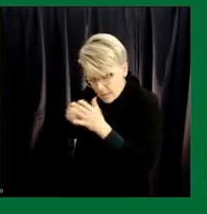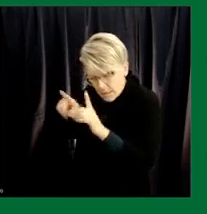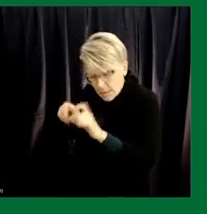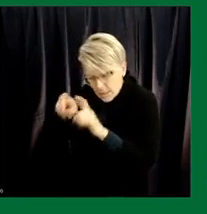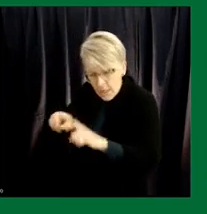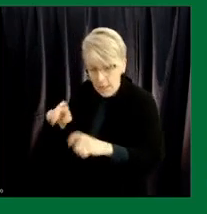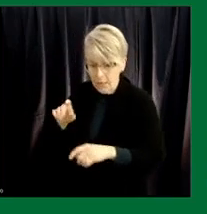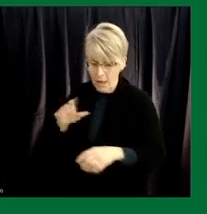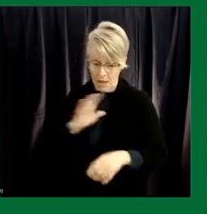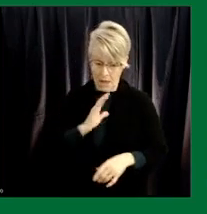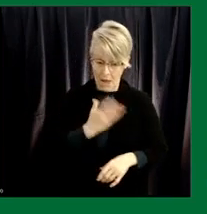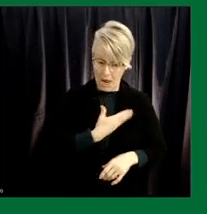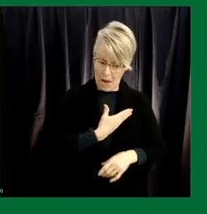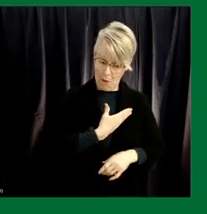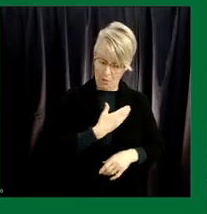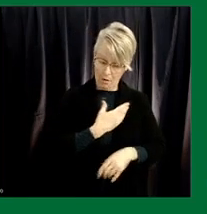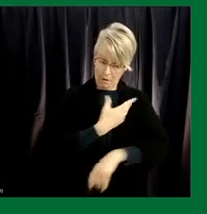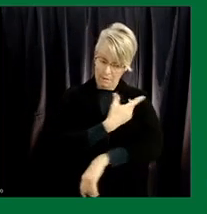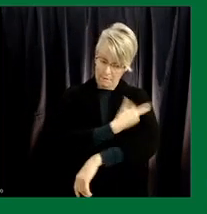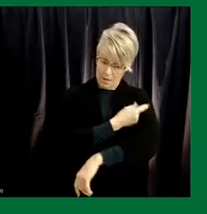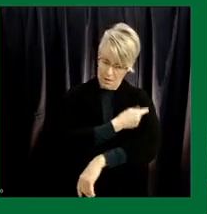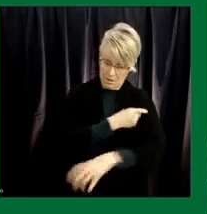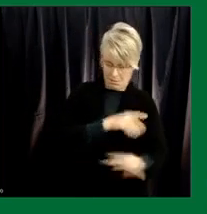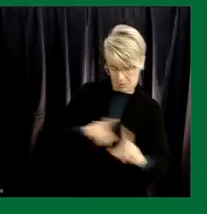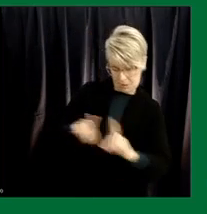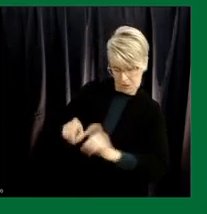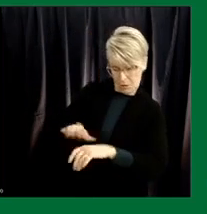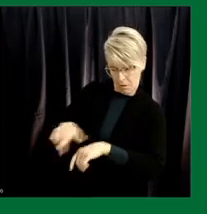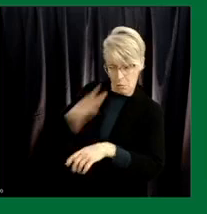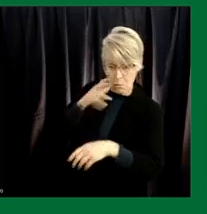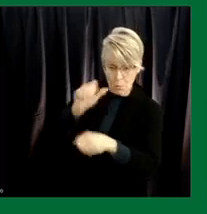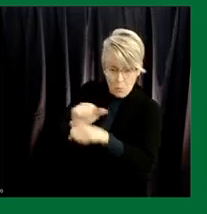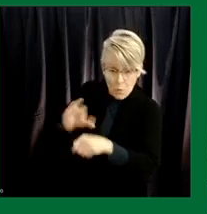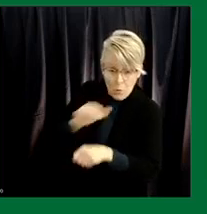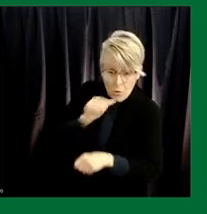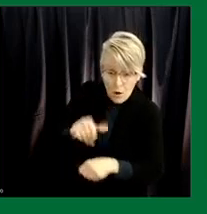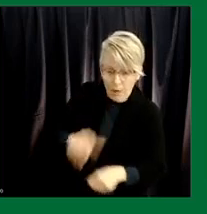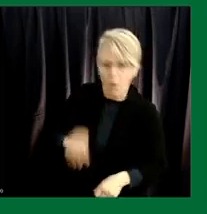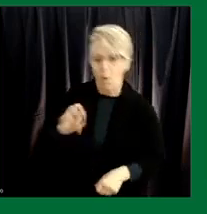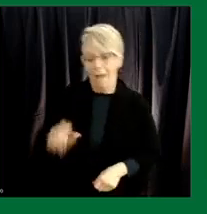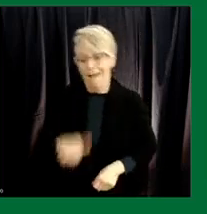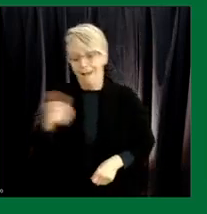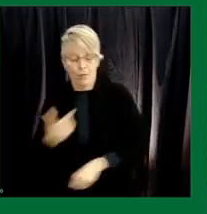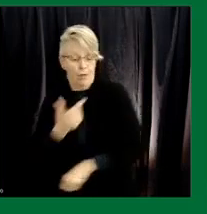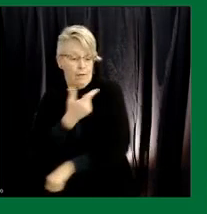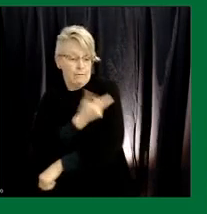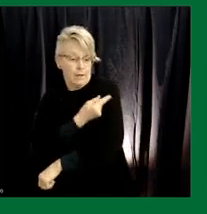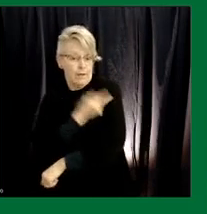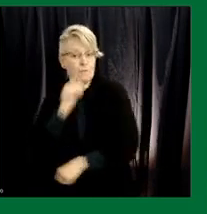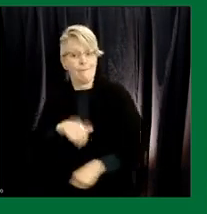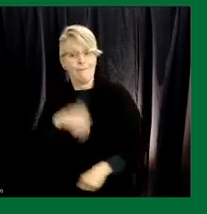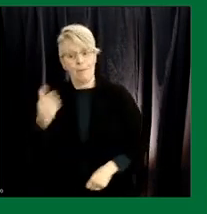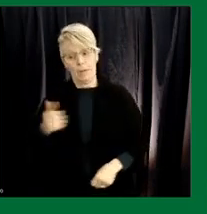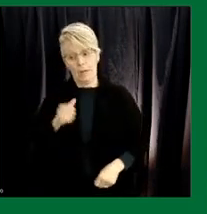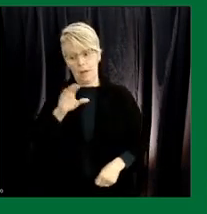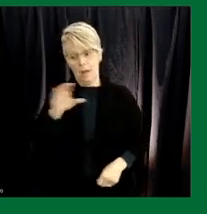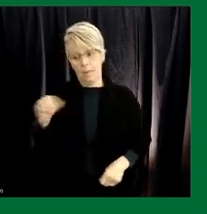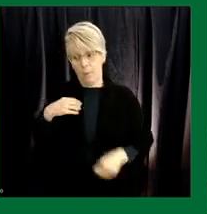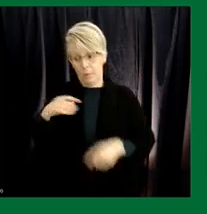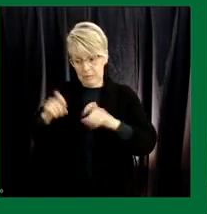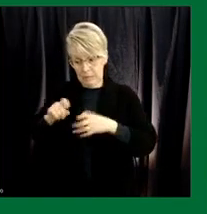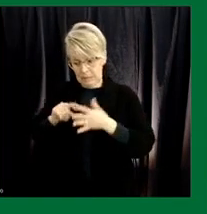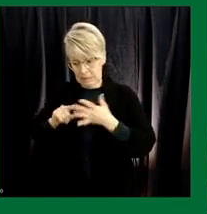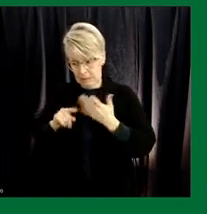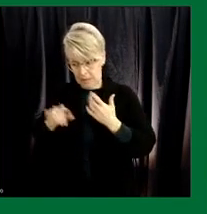vaccine so our own vaccine but also other vaccines that we have tested for other canadian companies if they are